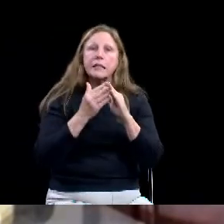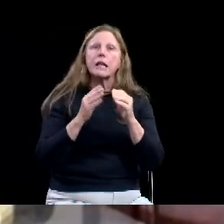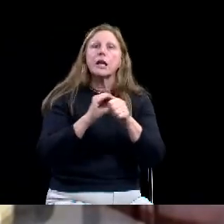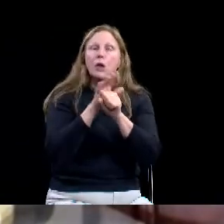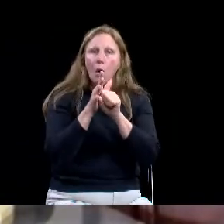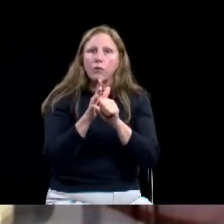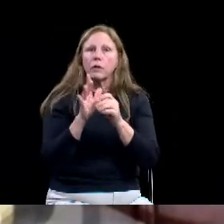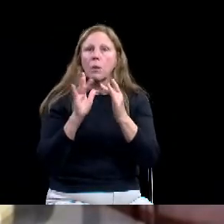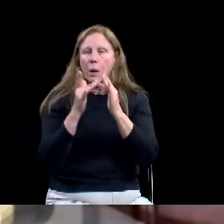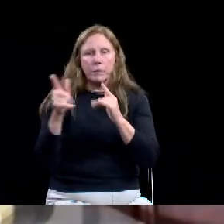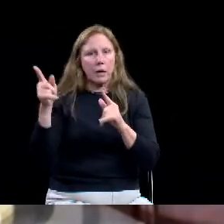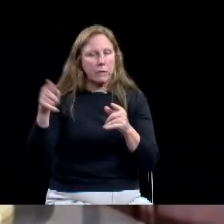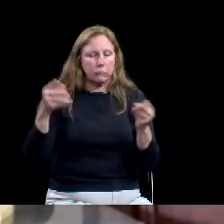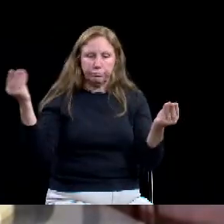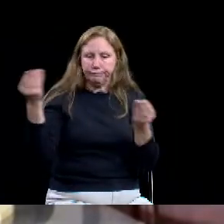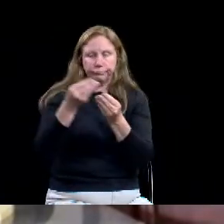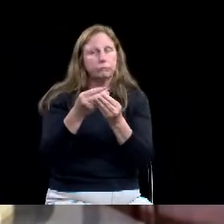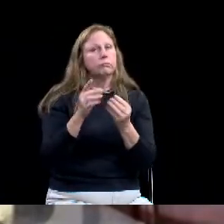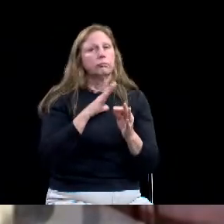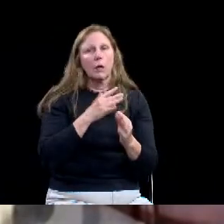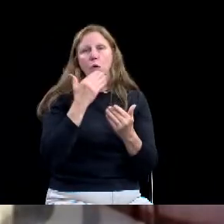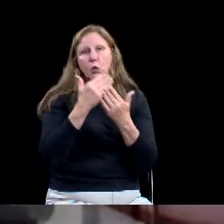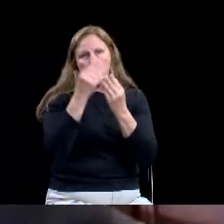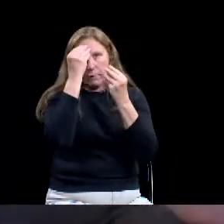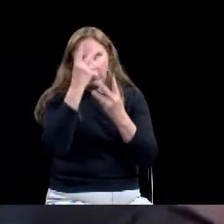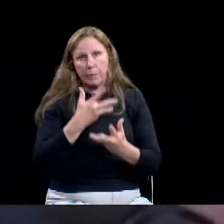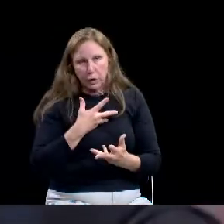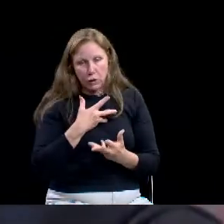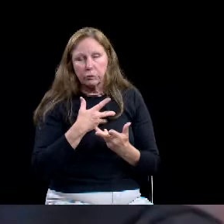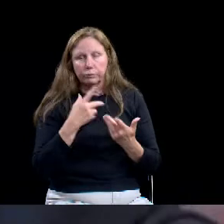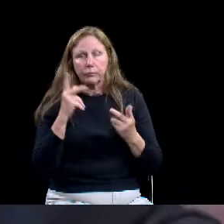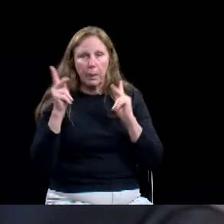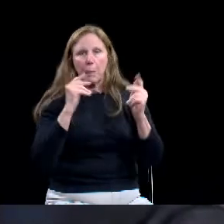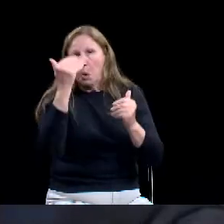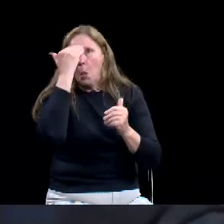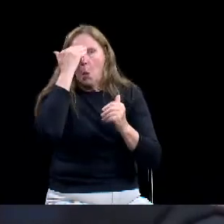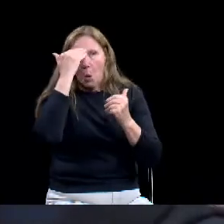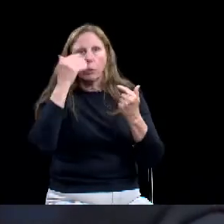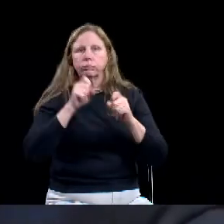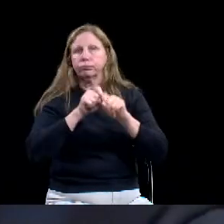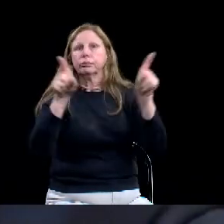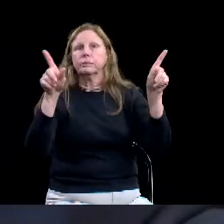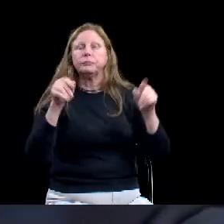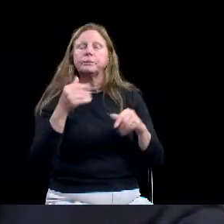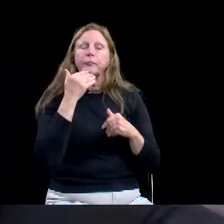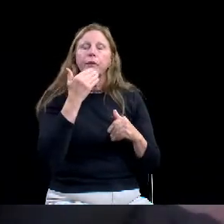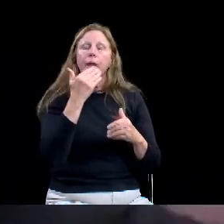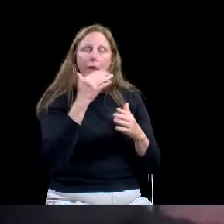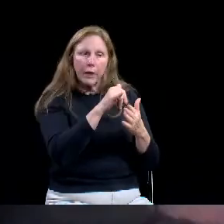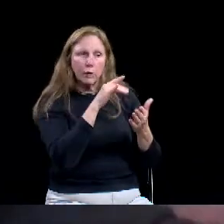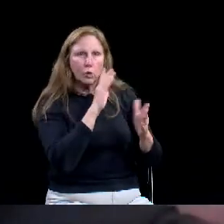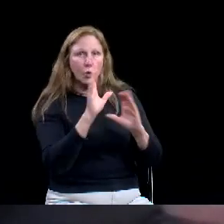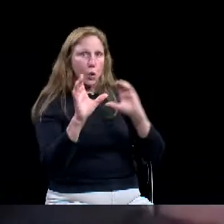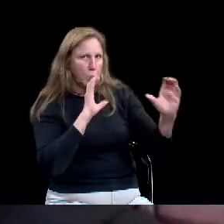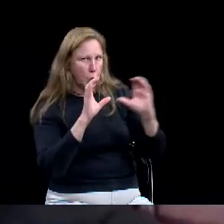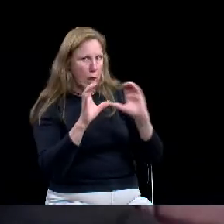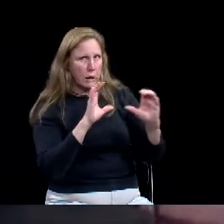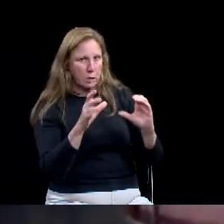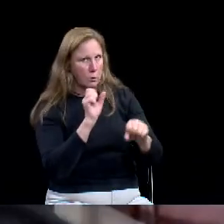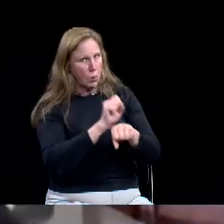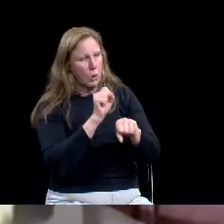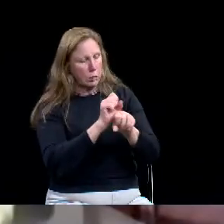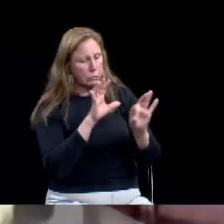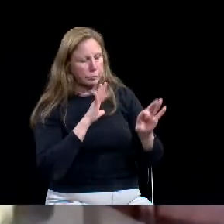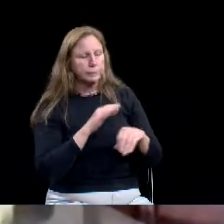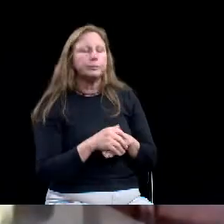on the communication effort that I've seen. And along the lines of what Mayor Patent Sabido mentioned, just